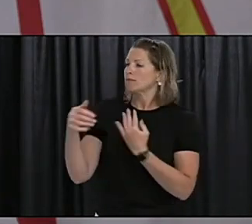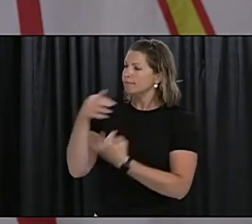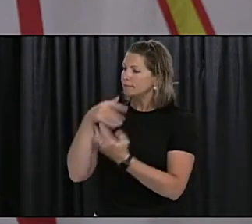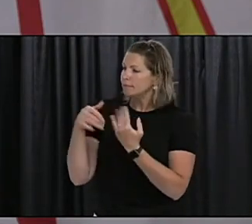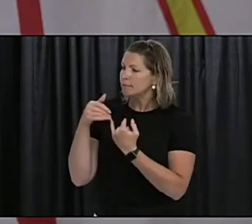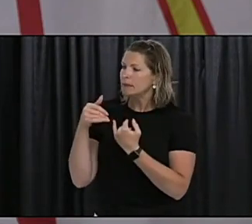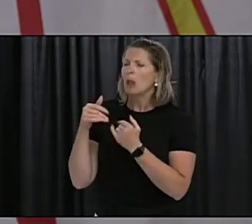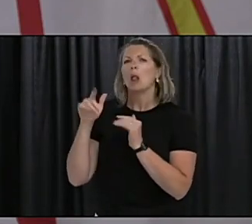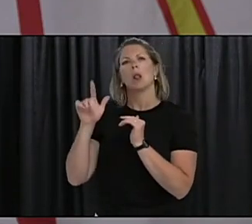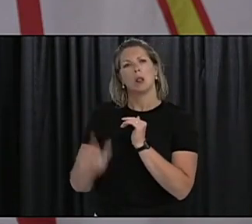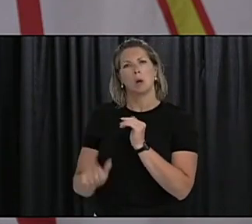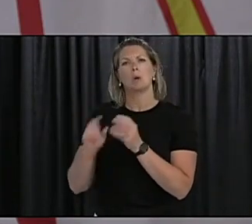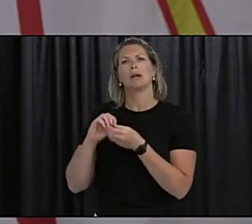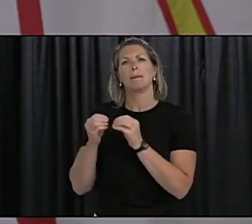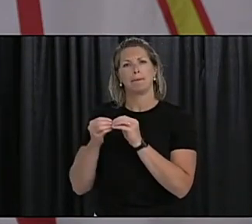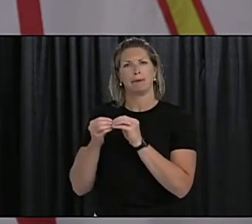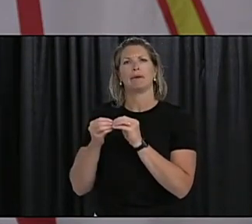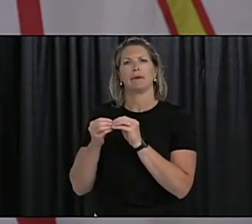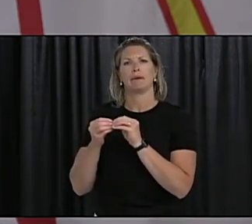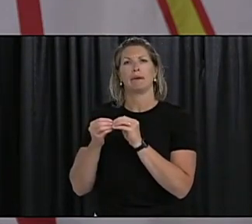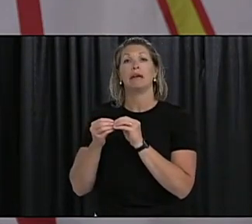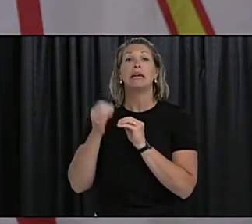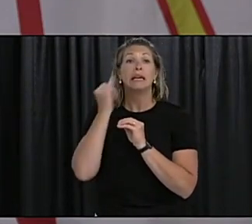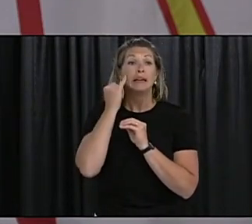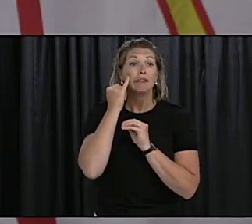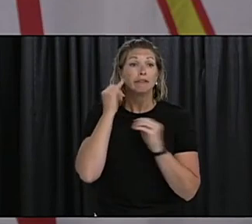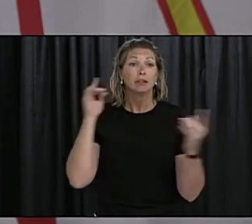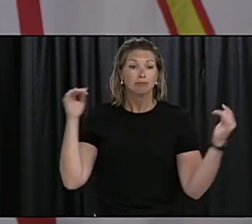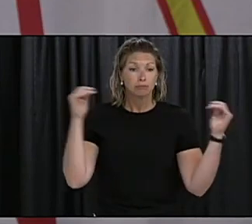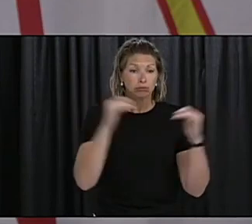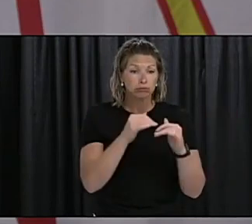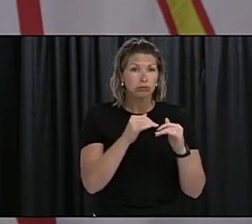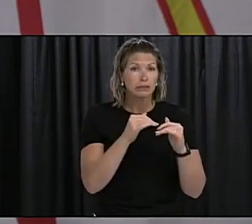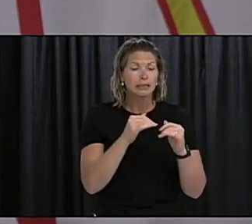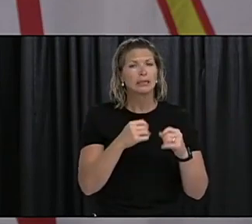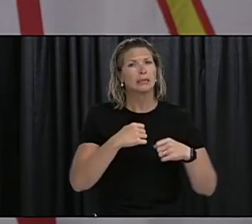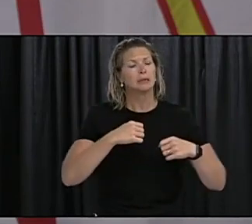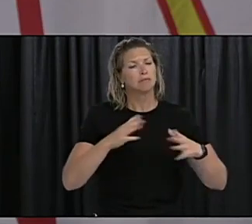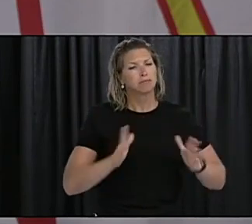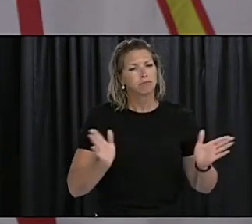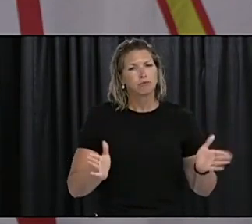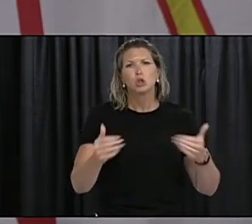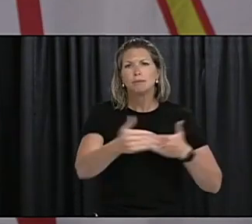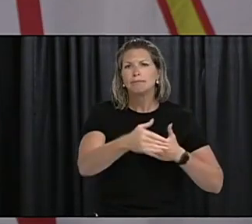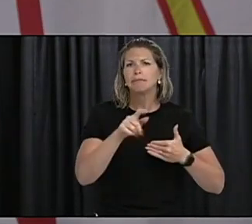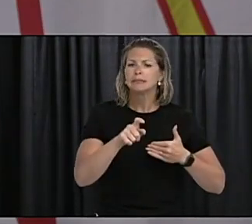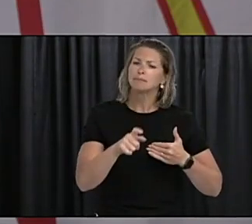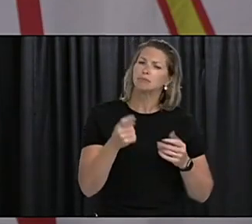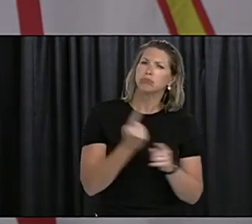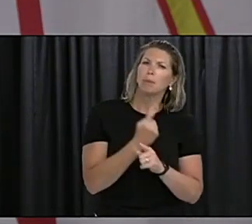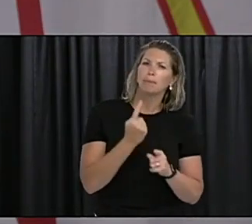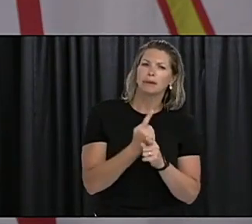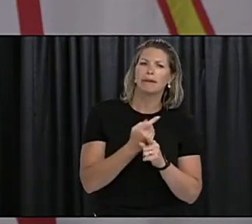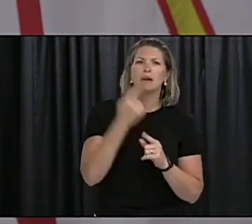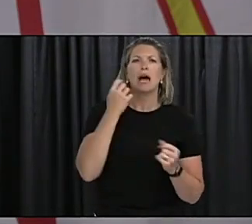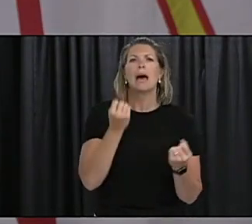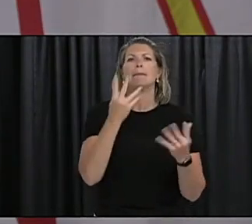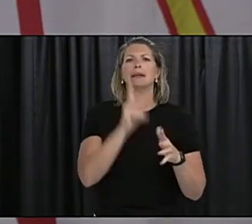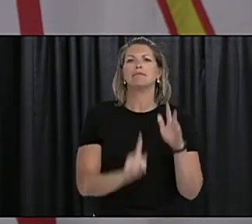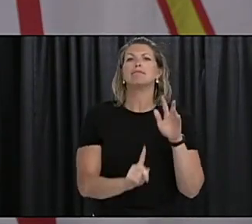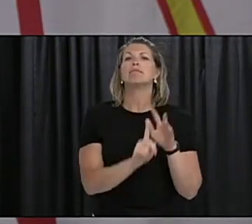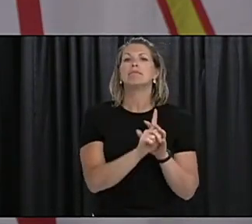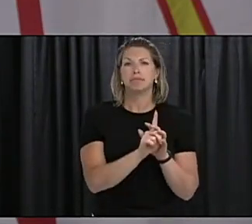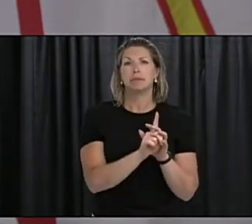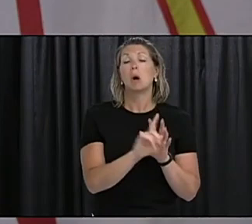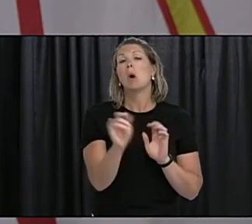Be sure any space you're in is large enough to allow physical distancing. The longer your exposure to those outside your bubble, the higher the risk of